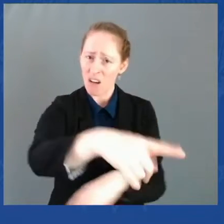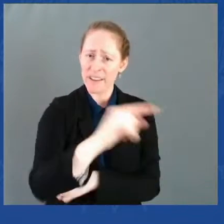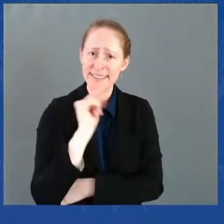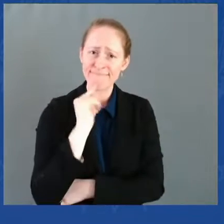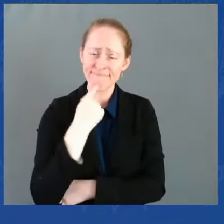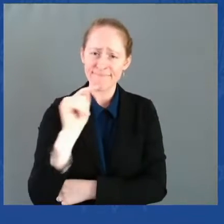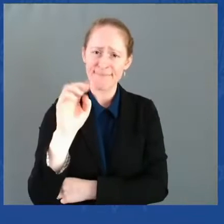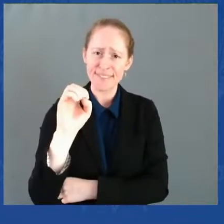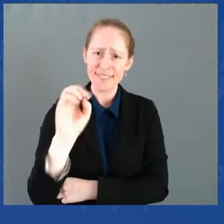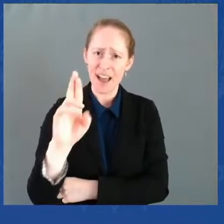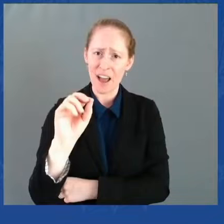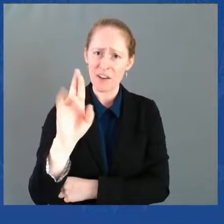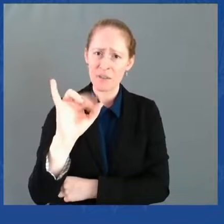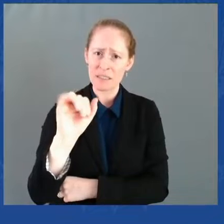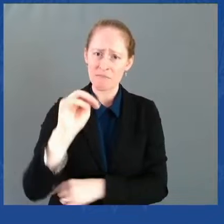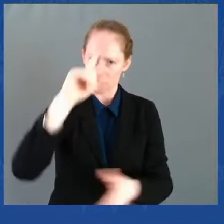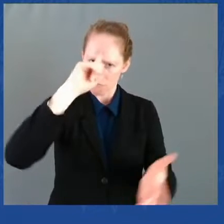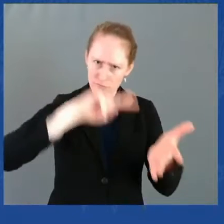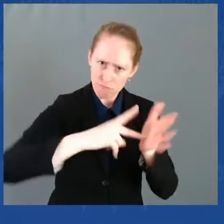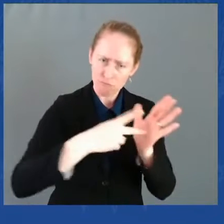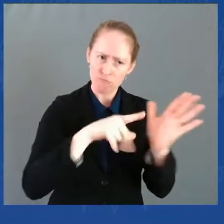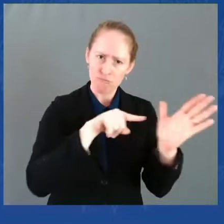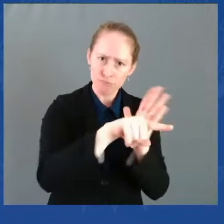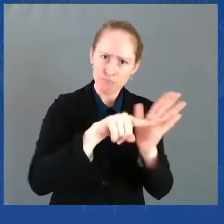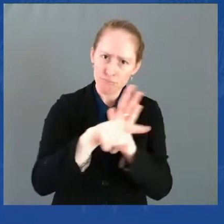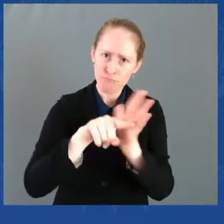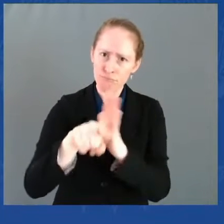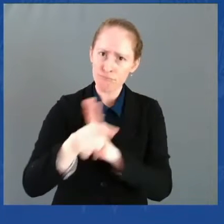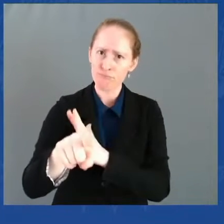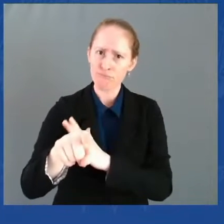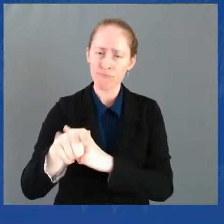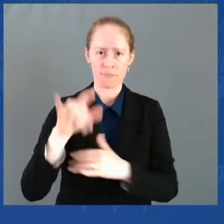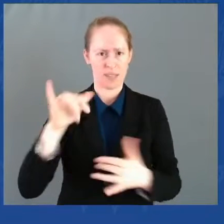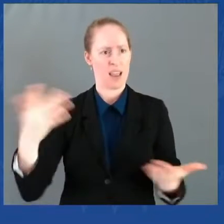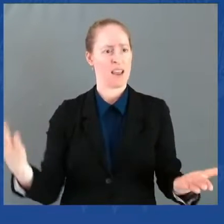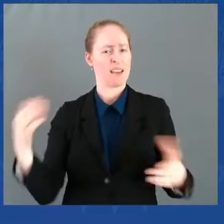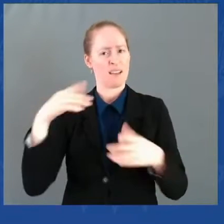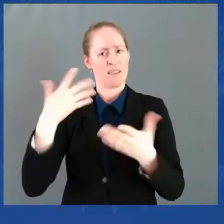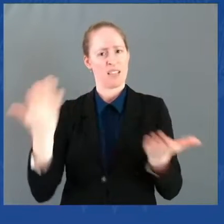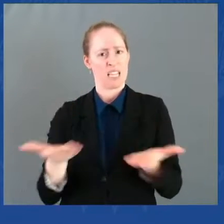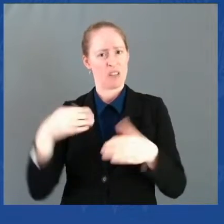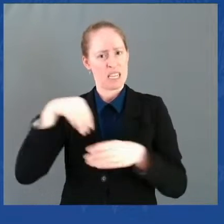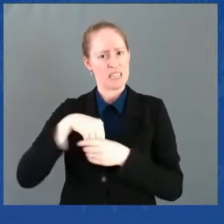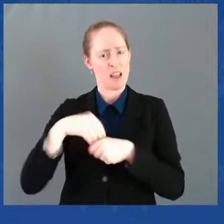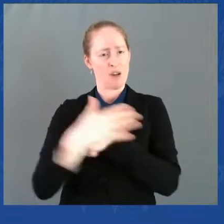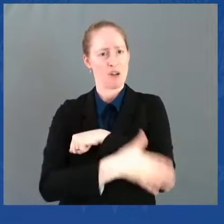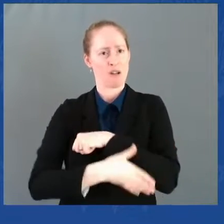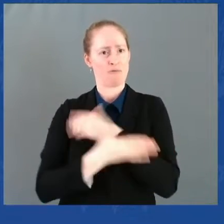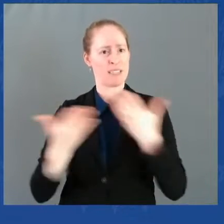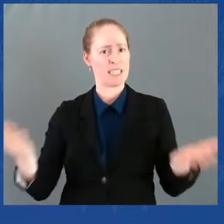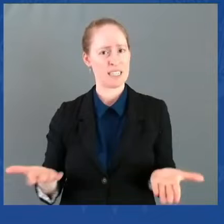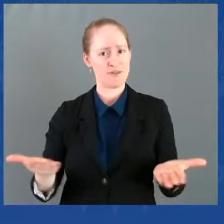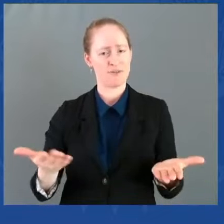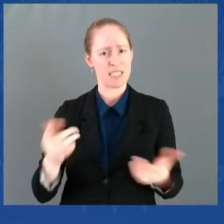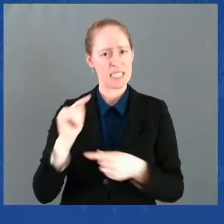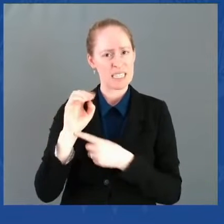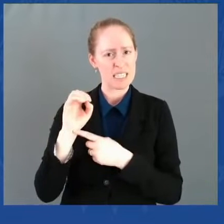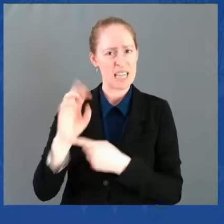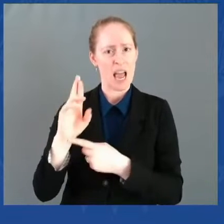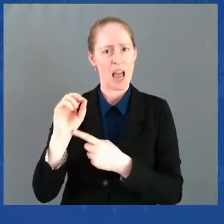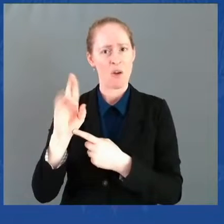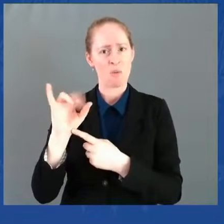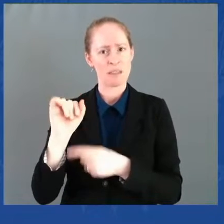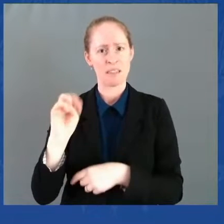terrorism. Violence inflicted in the service of hate and the vicious thirst for power that